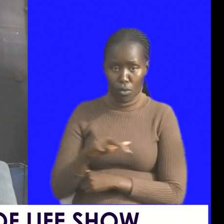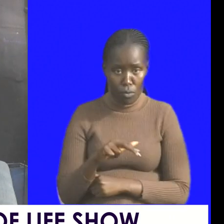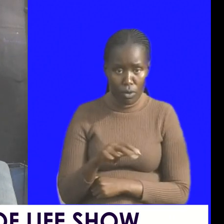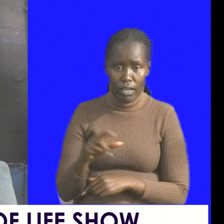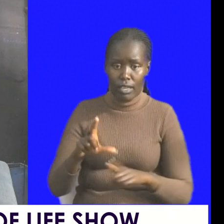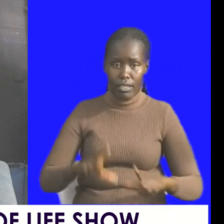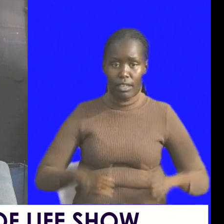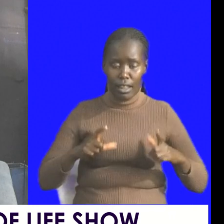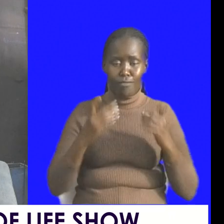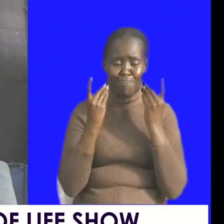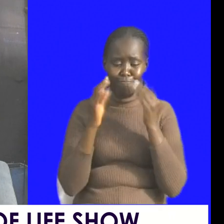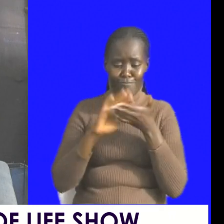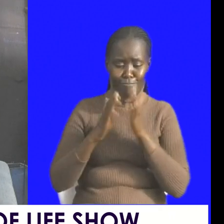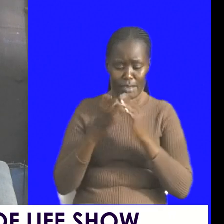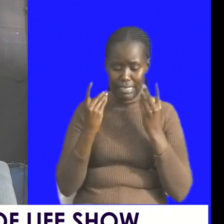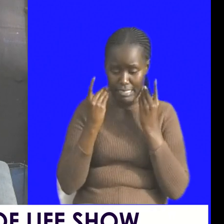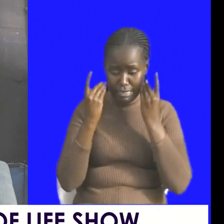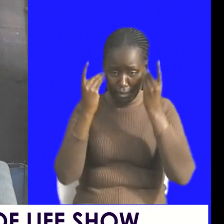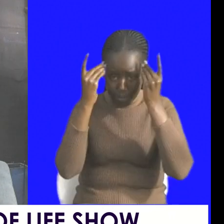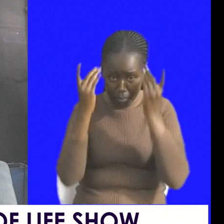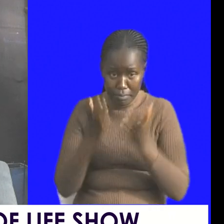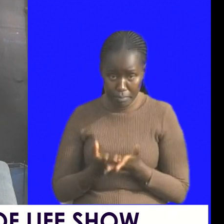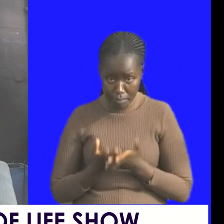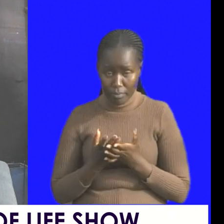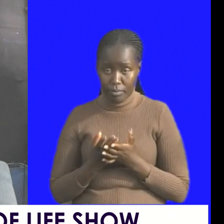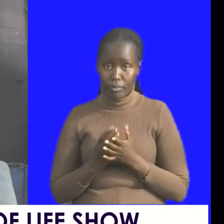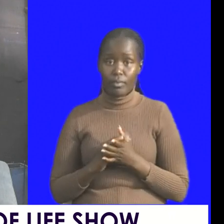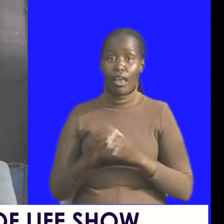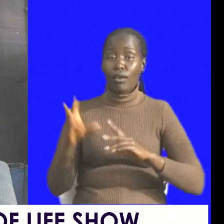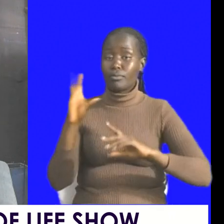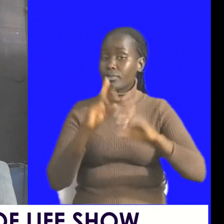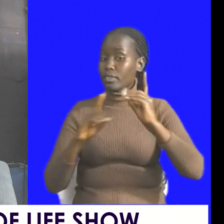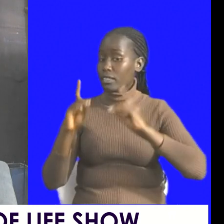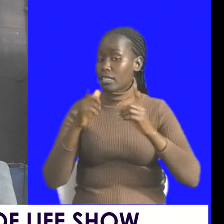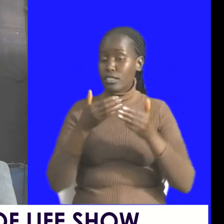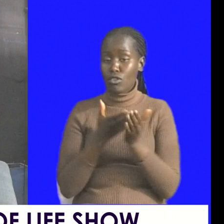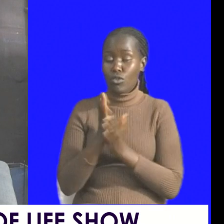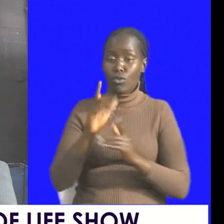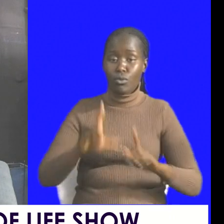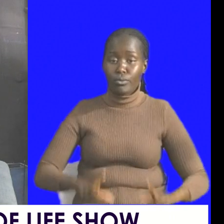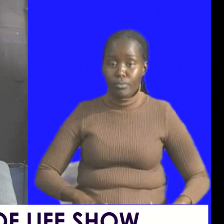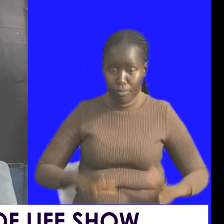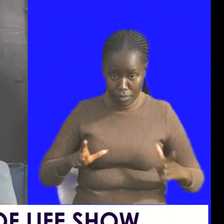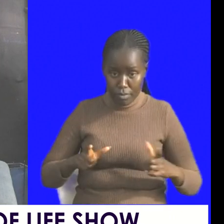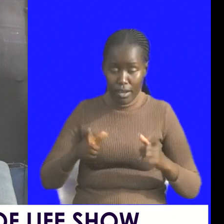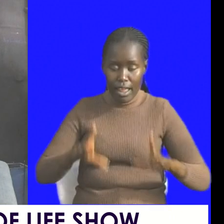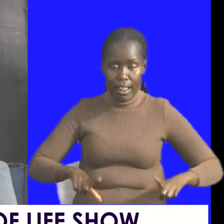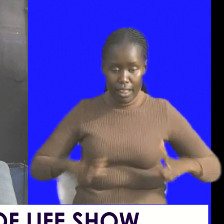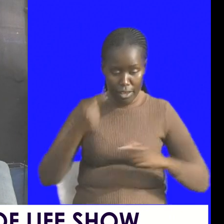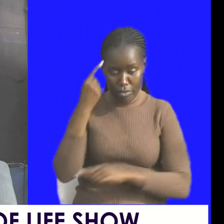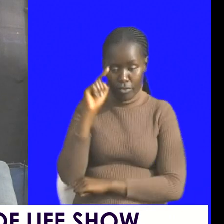depressed downcasted you need to dance through life life is for you